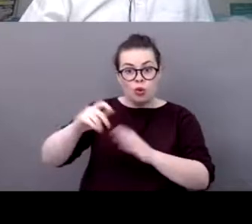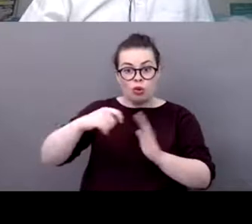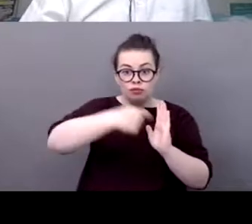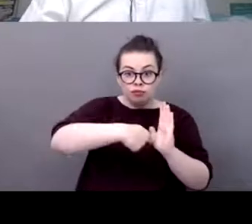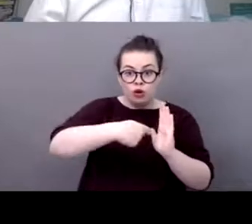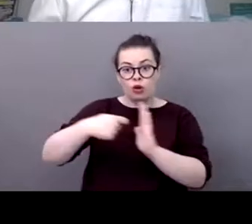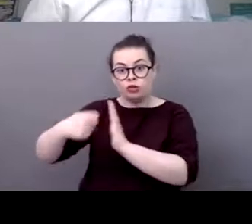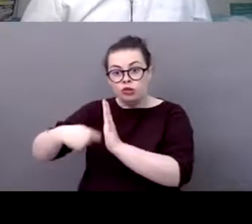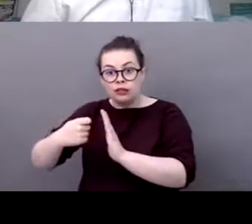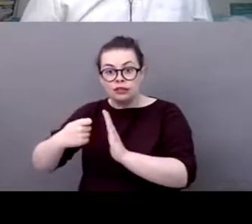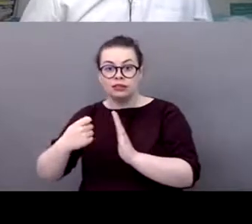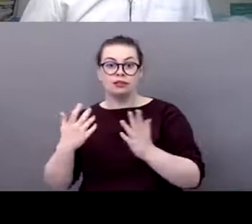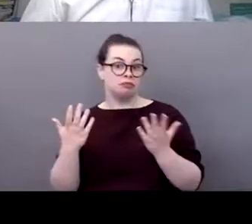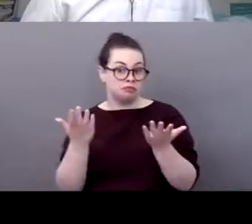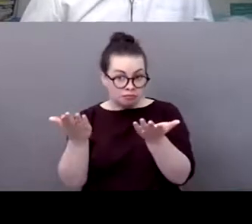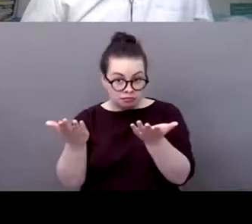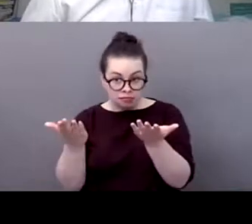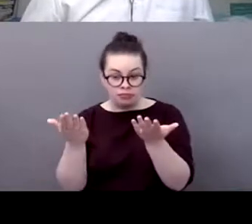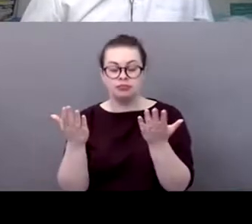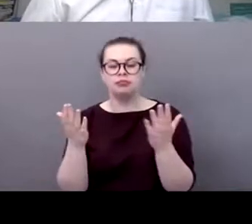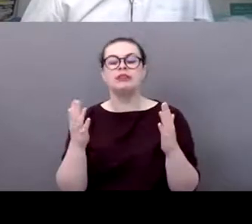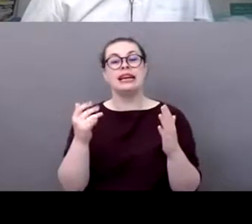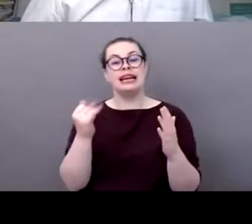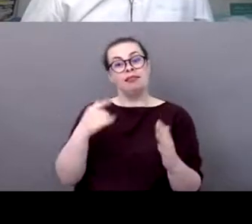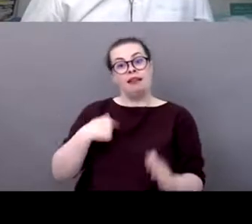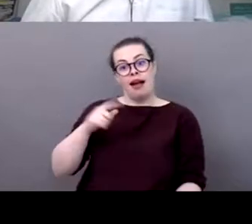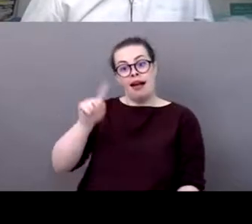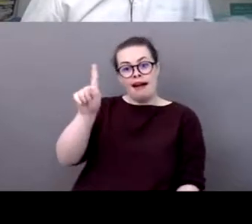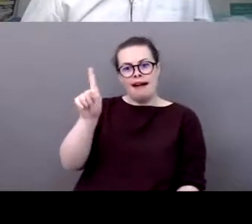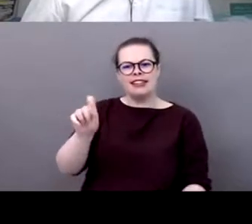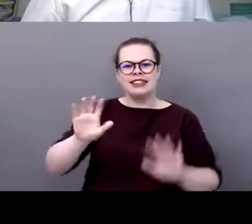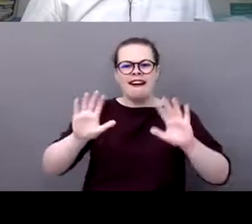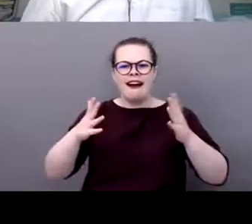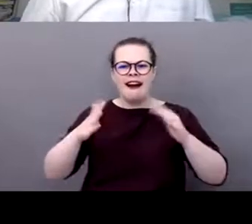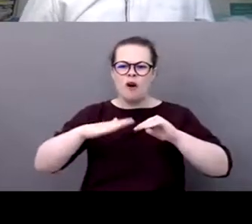you this question how can we achieve greener sport what would you answer